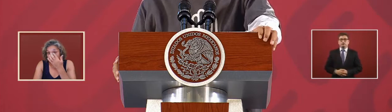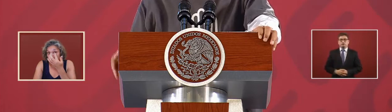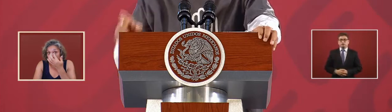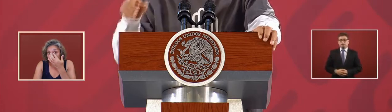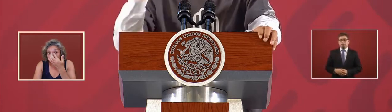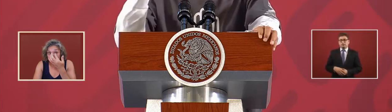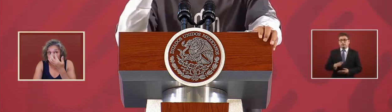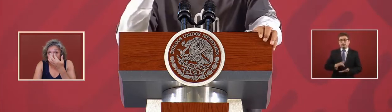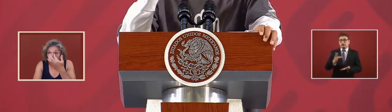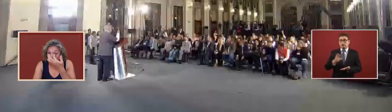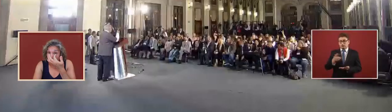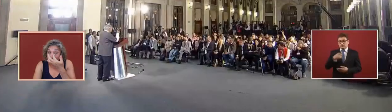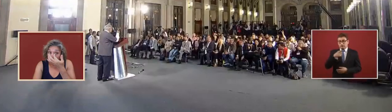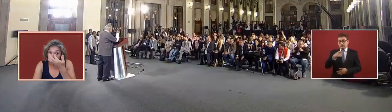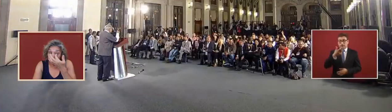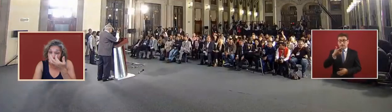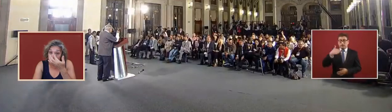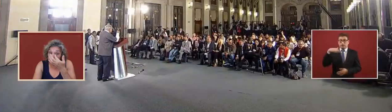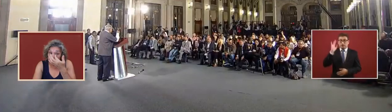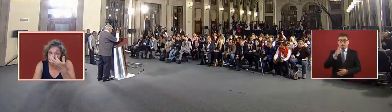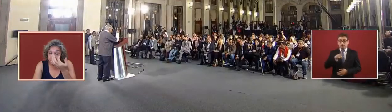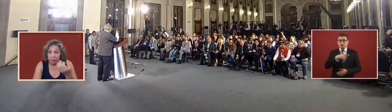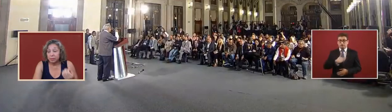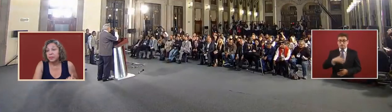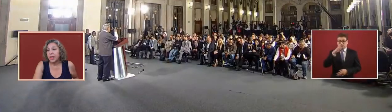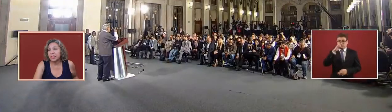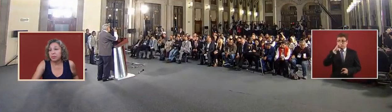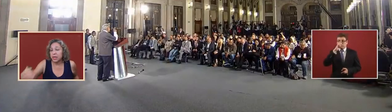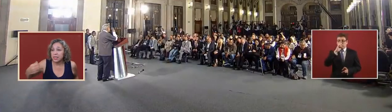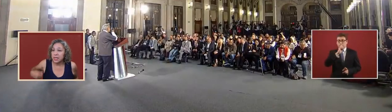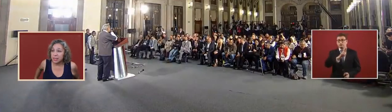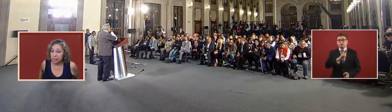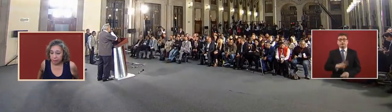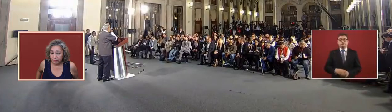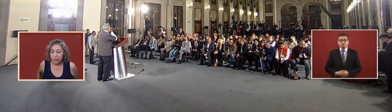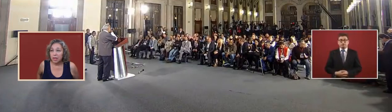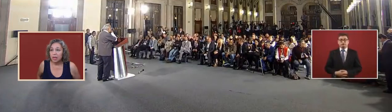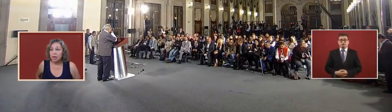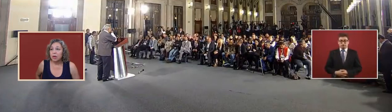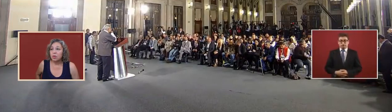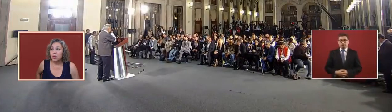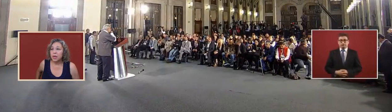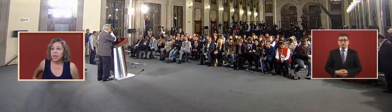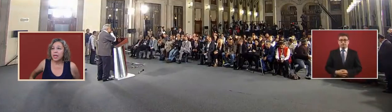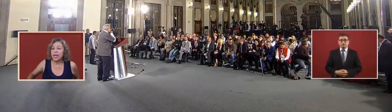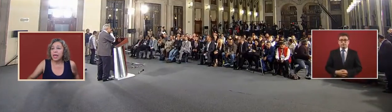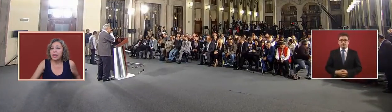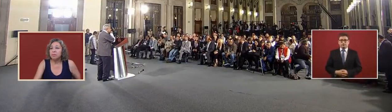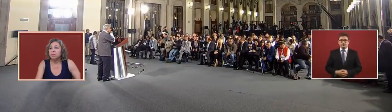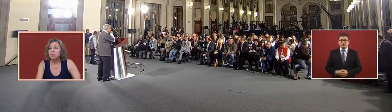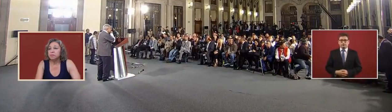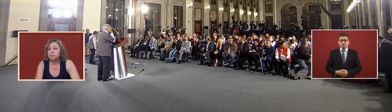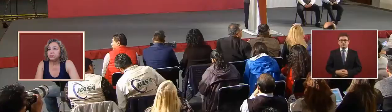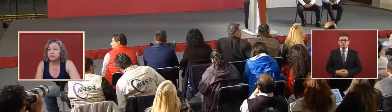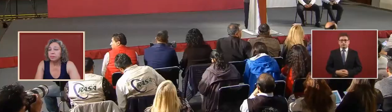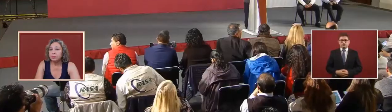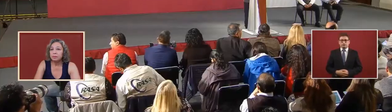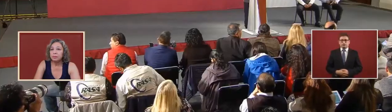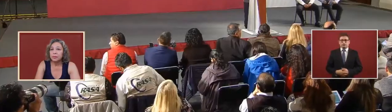well thank you and he was very respected as a president when he came